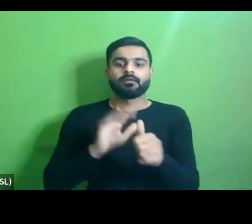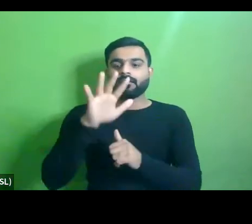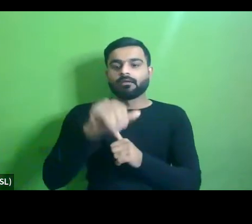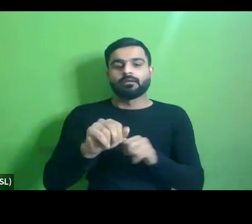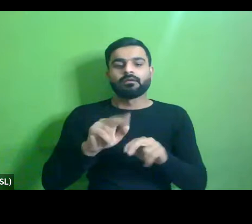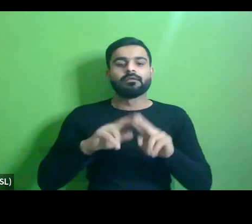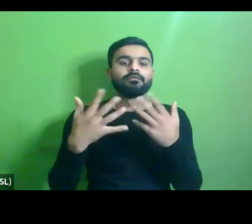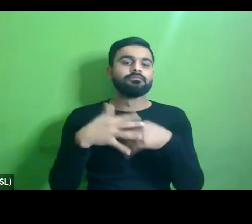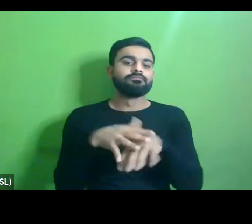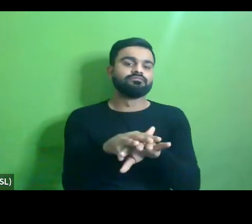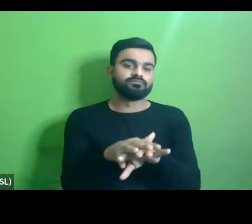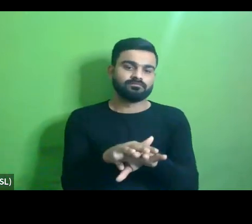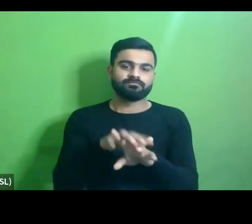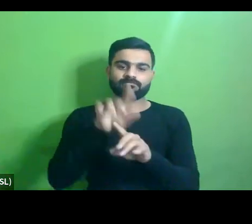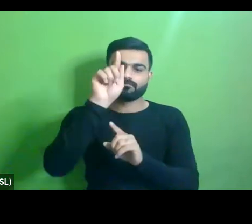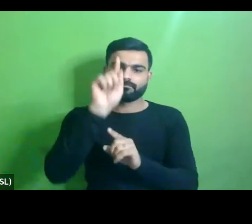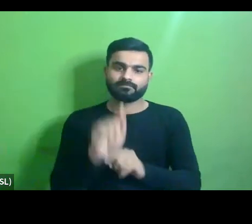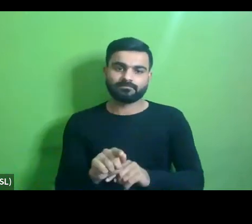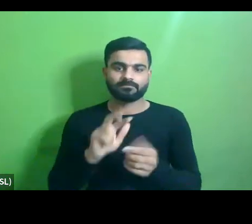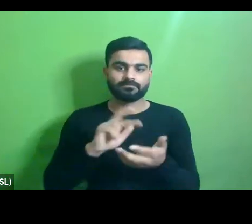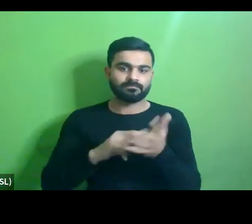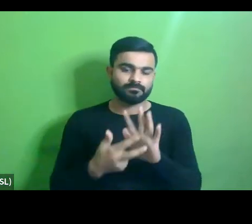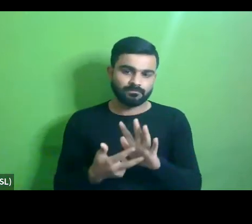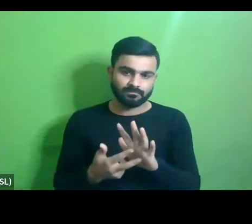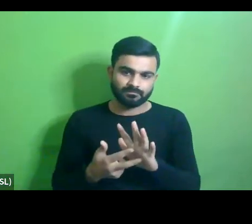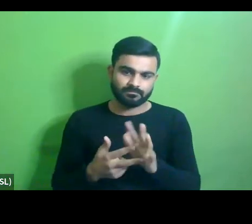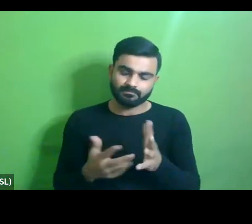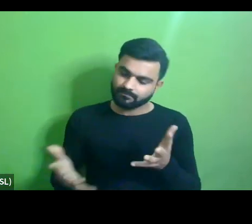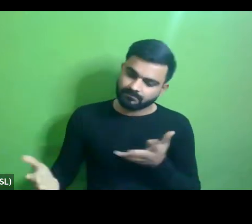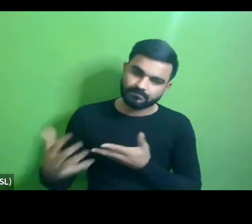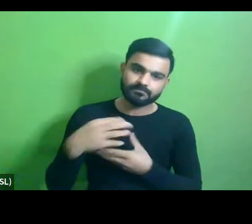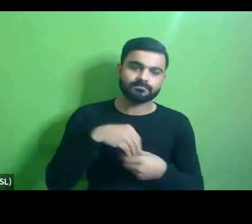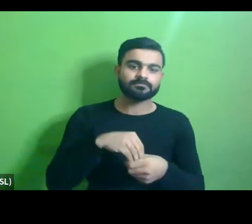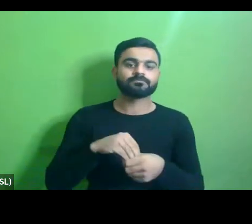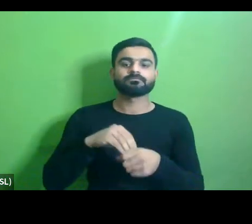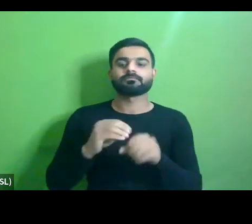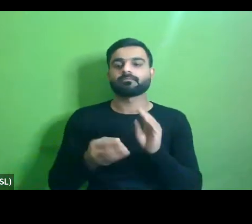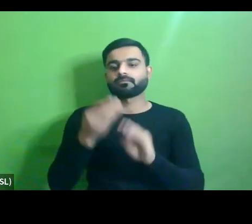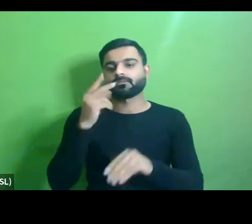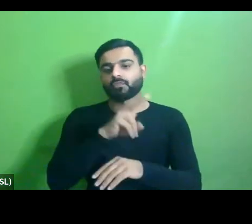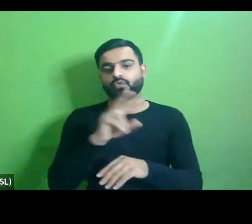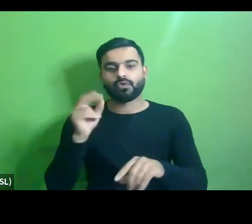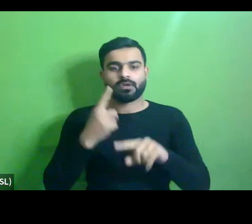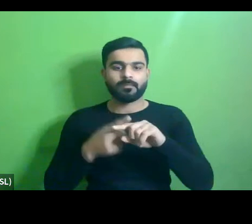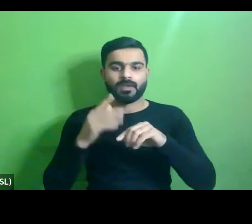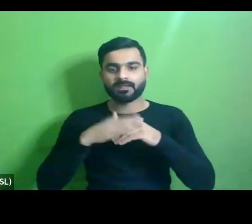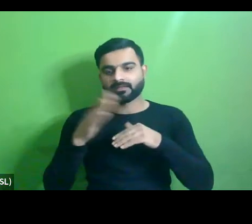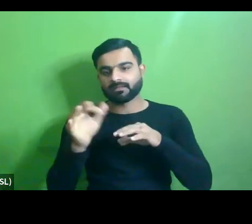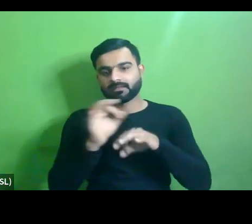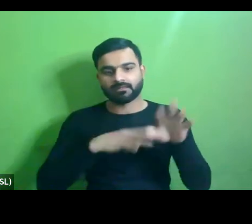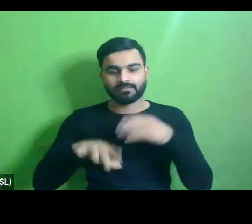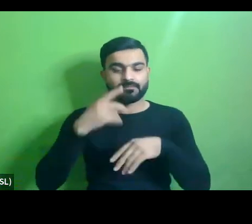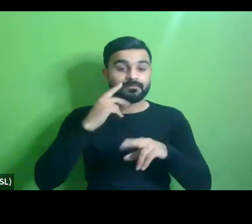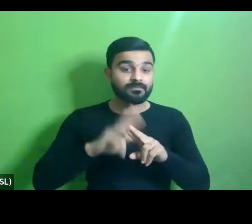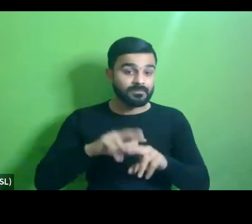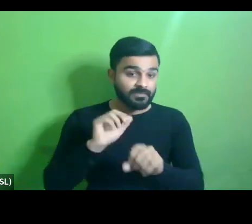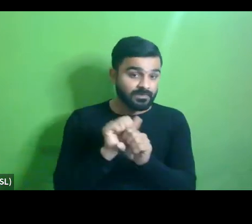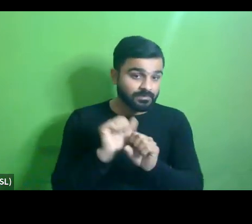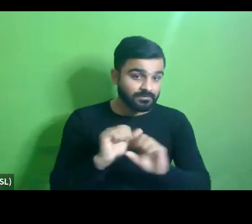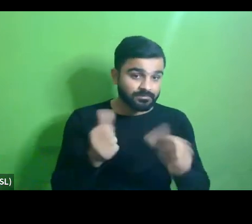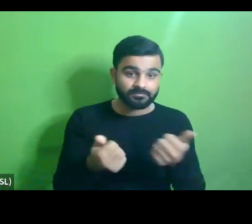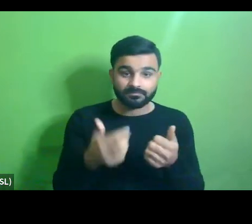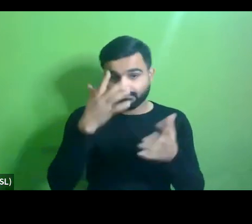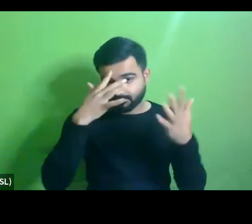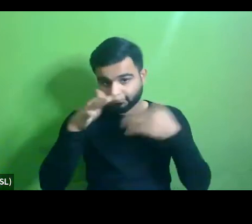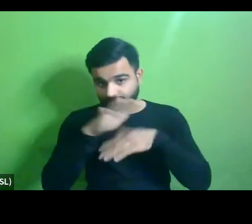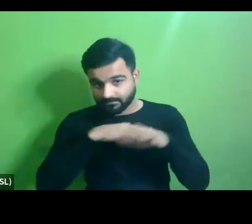inclusivity point of view are being uh collated collected from more than 200 plus cities so if you are able to measure if the master